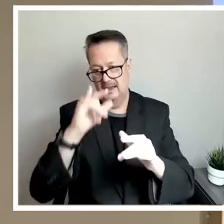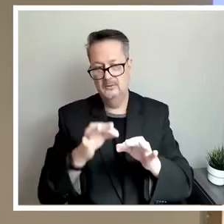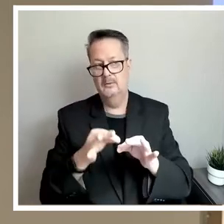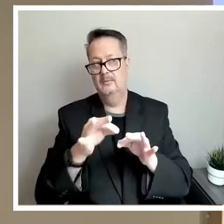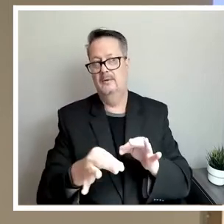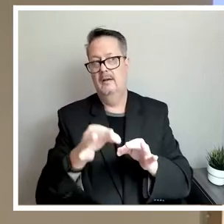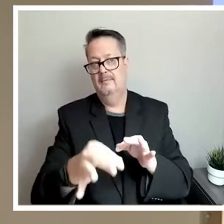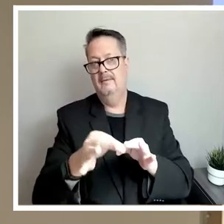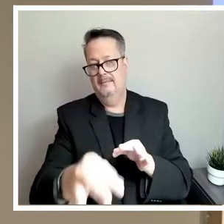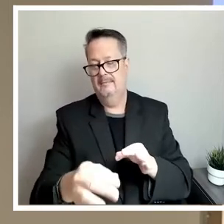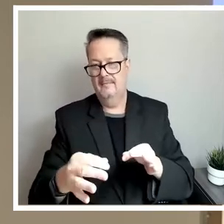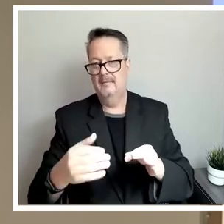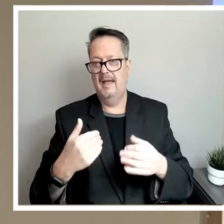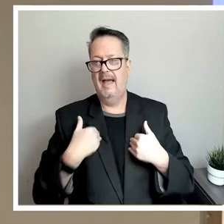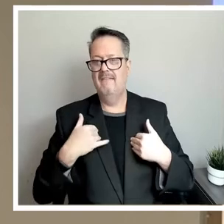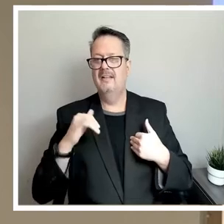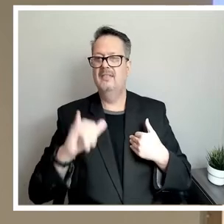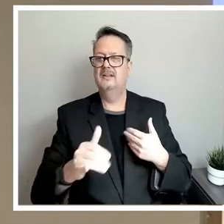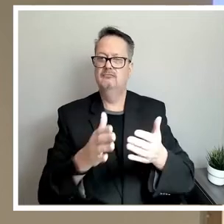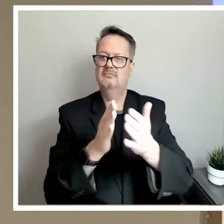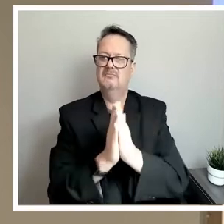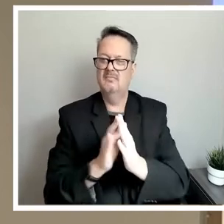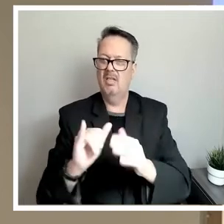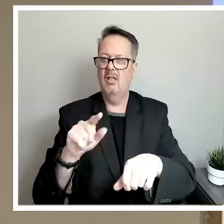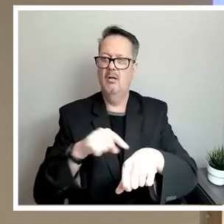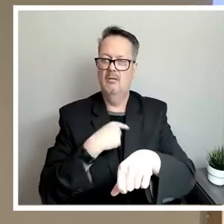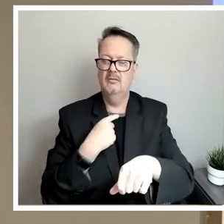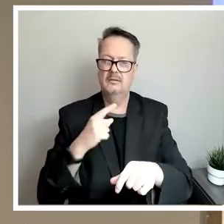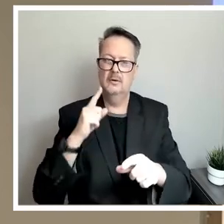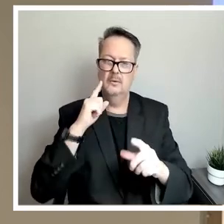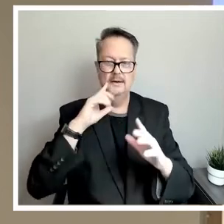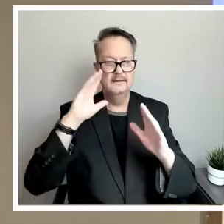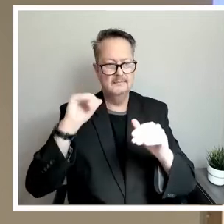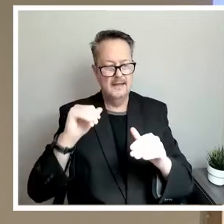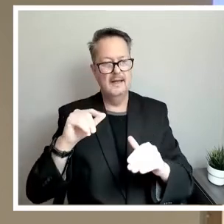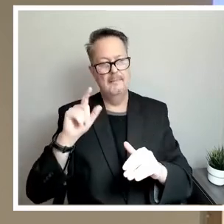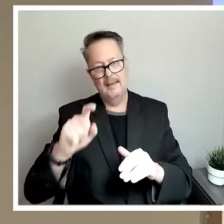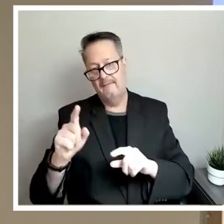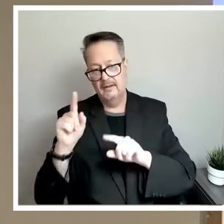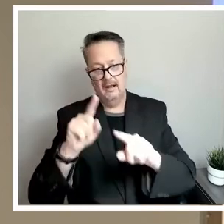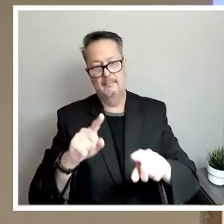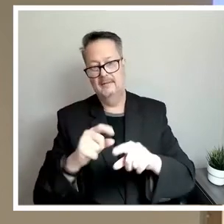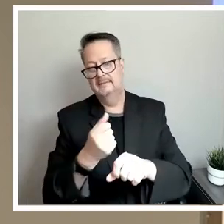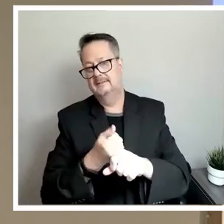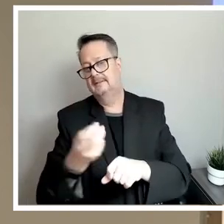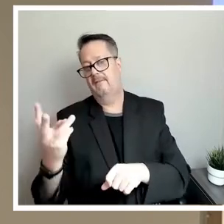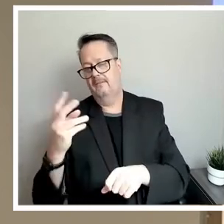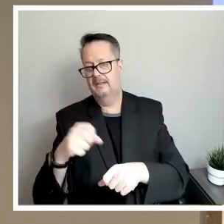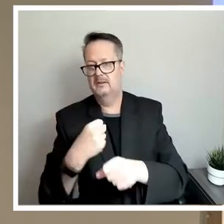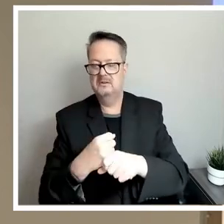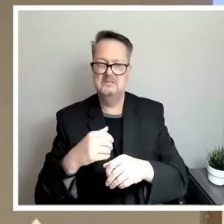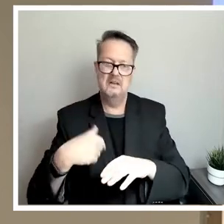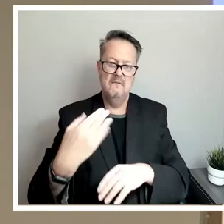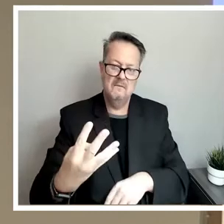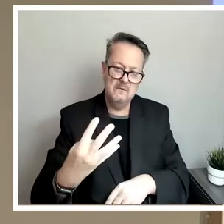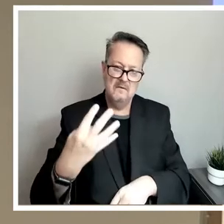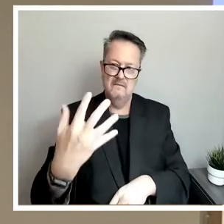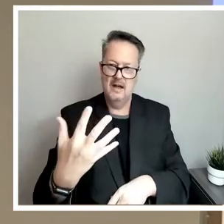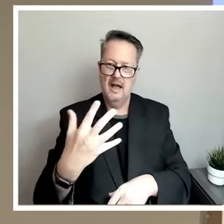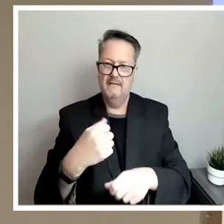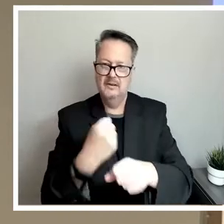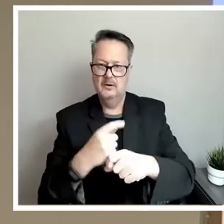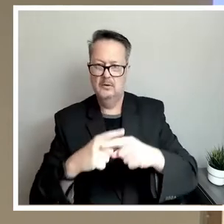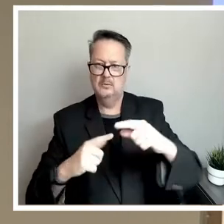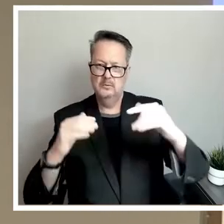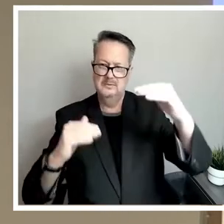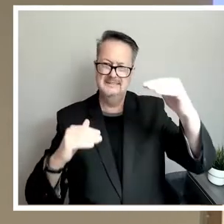that long. We do anticipate having to come in multiple years over the next four or five years to reconcile where we